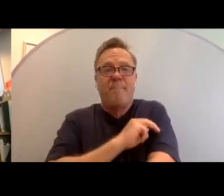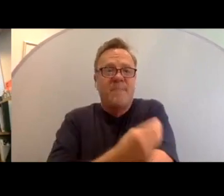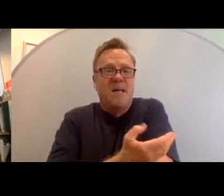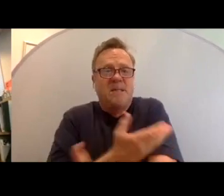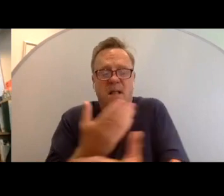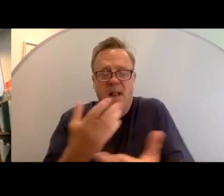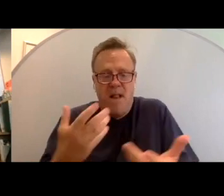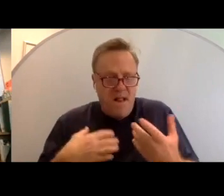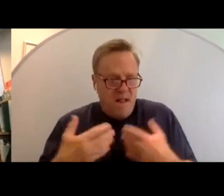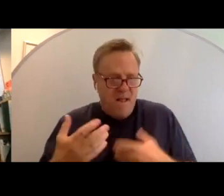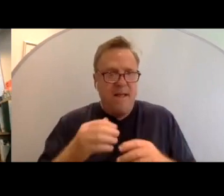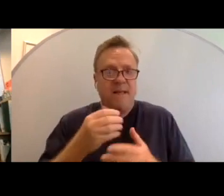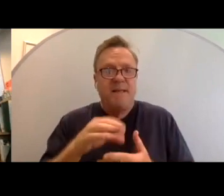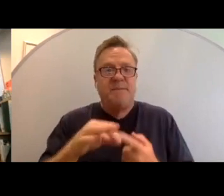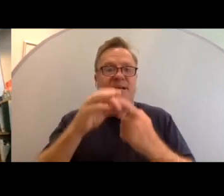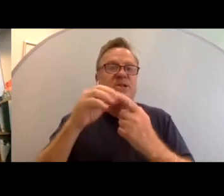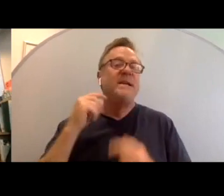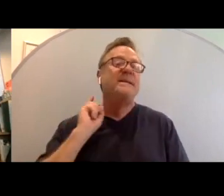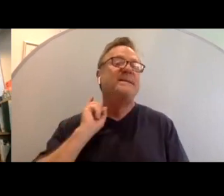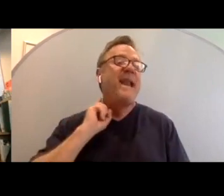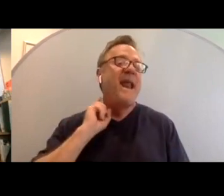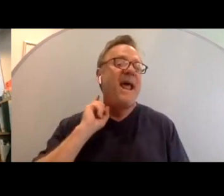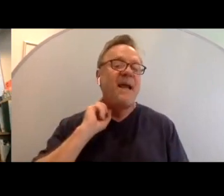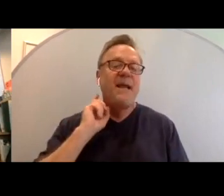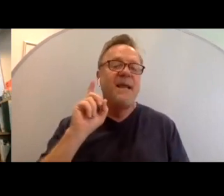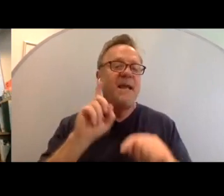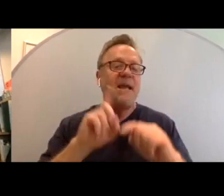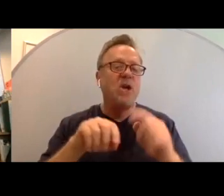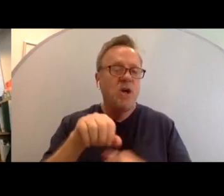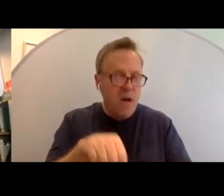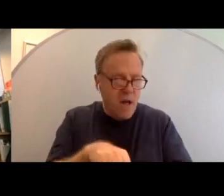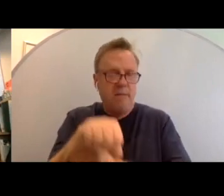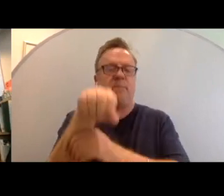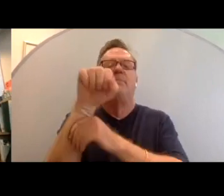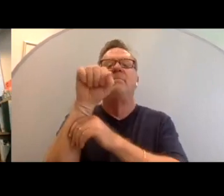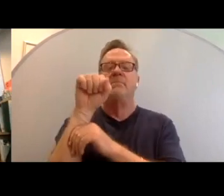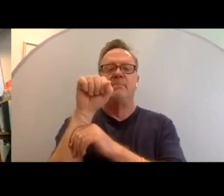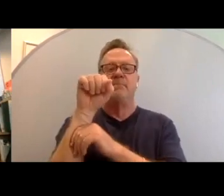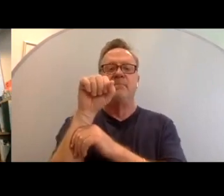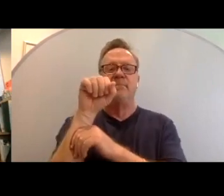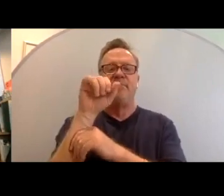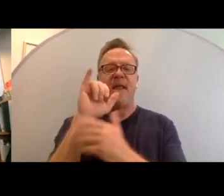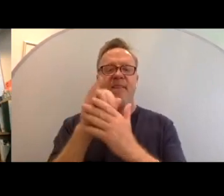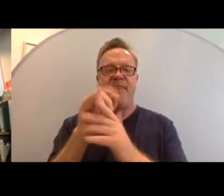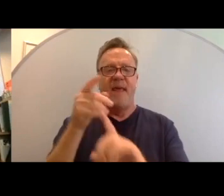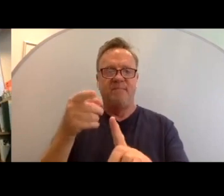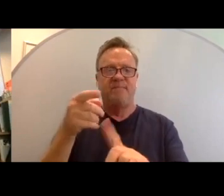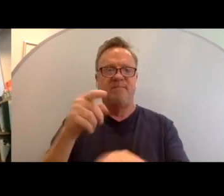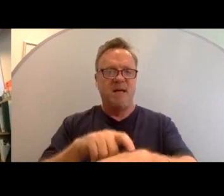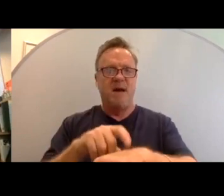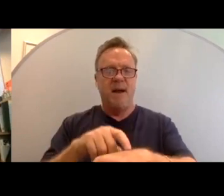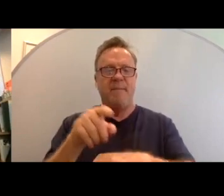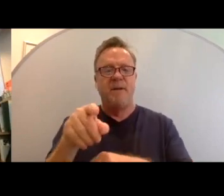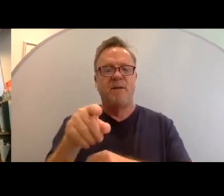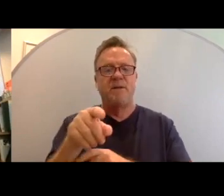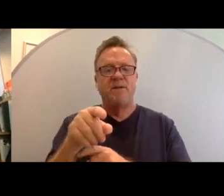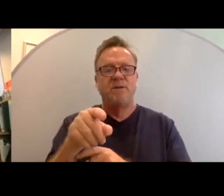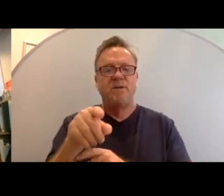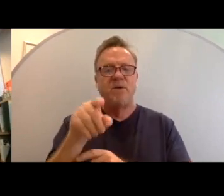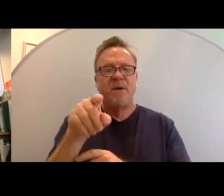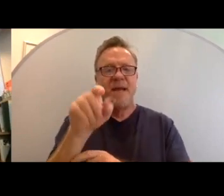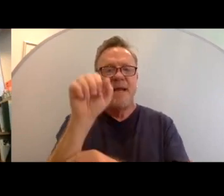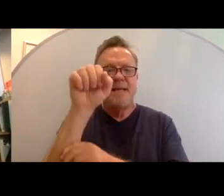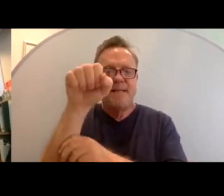particularly in his neck, he could not hold his body up at that point. And so, he is